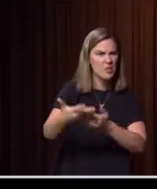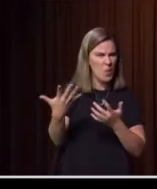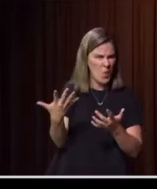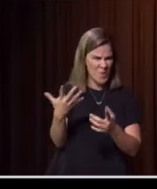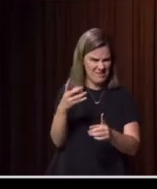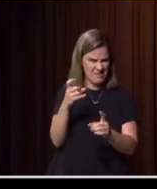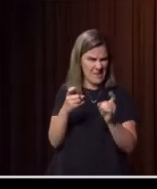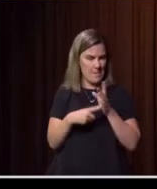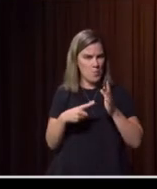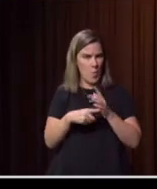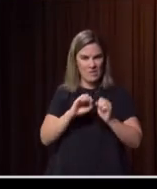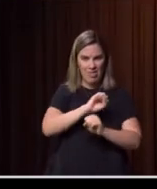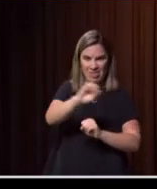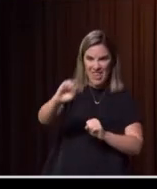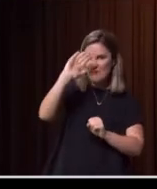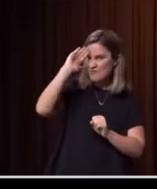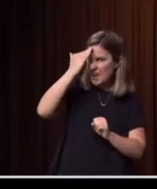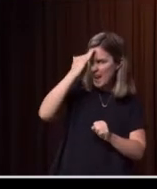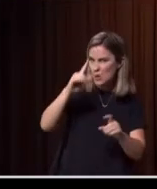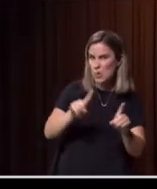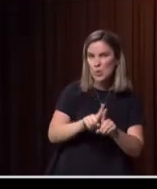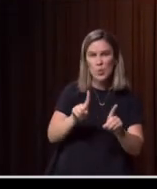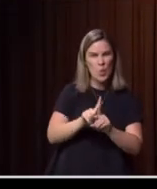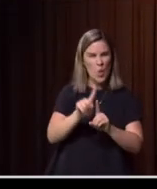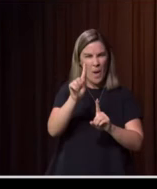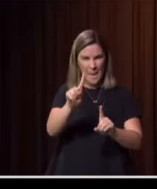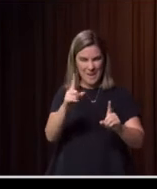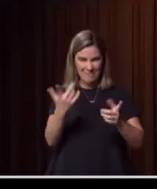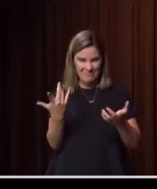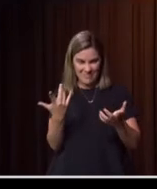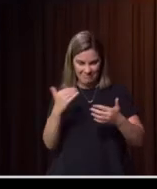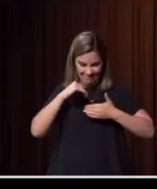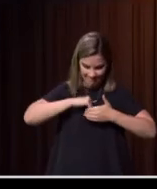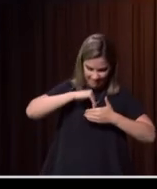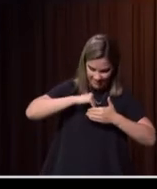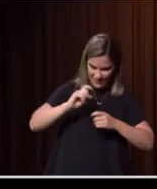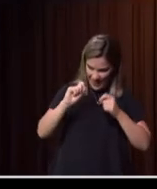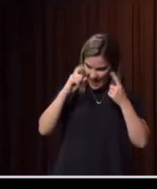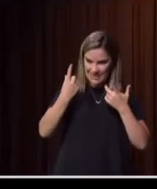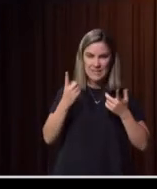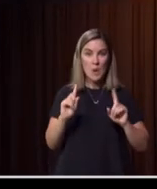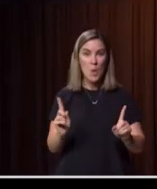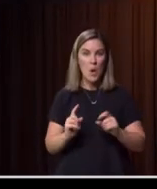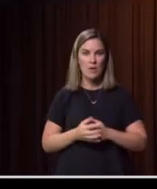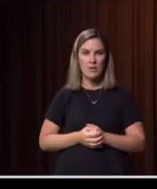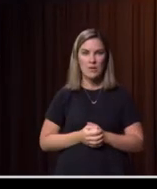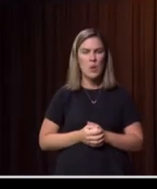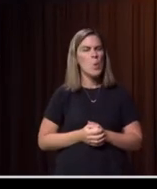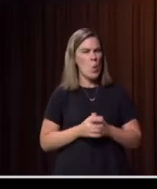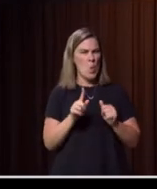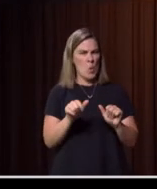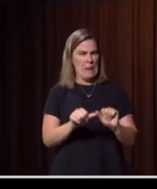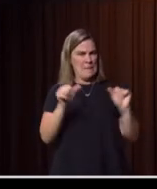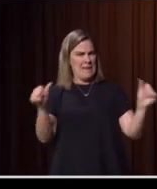also understand very deeply what is the nature of all of us living here. That's a really big question. I know.